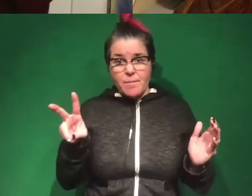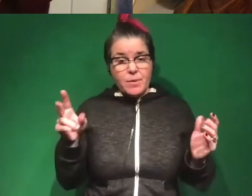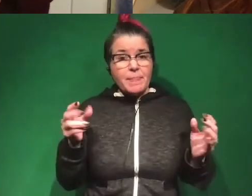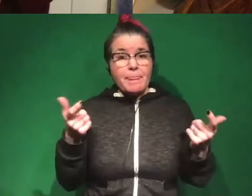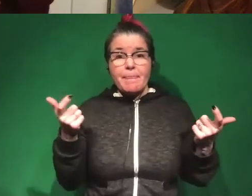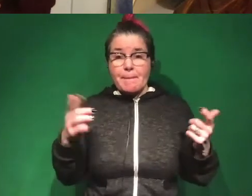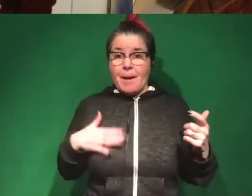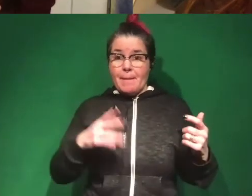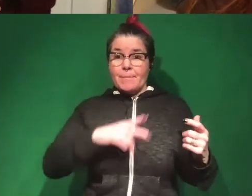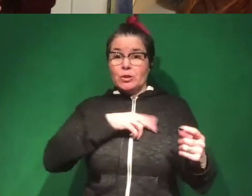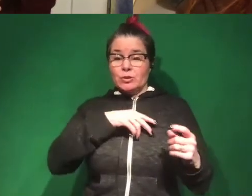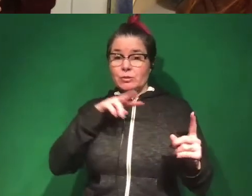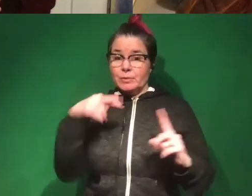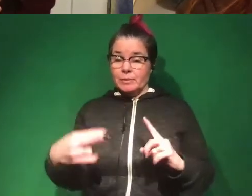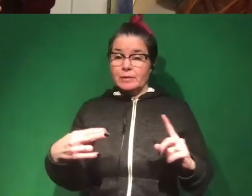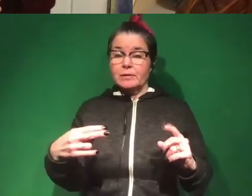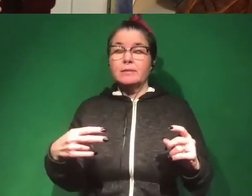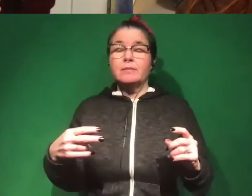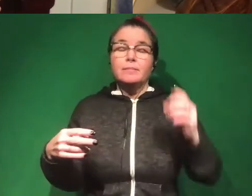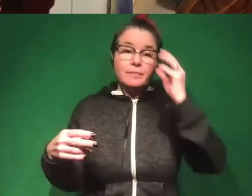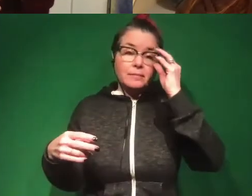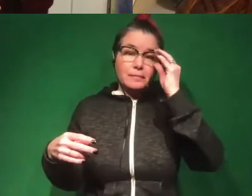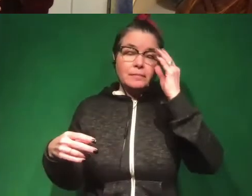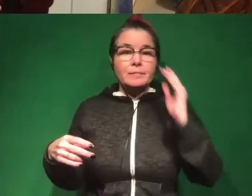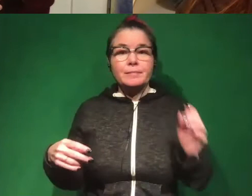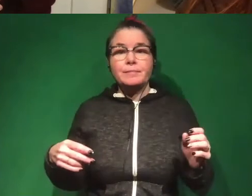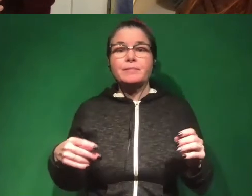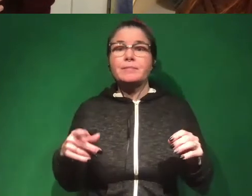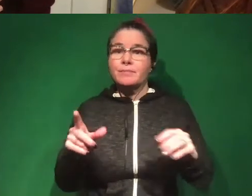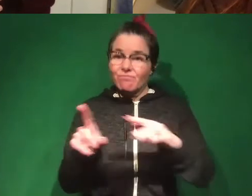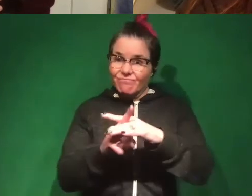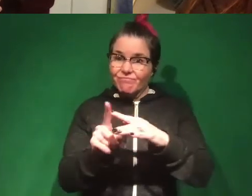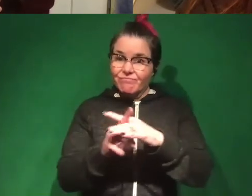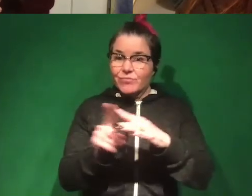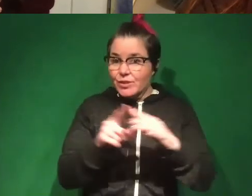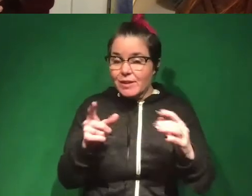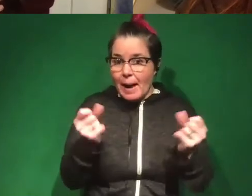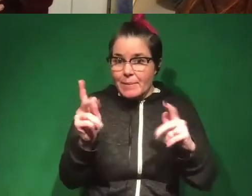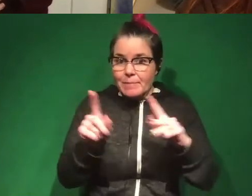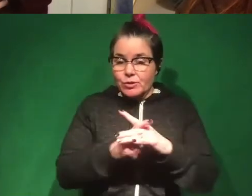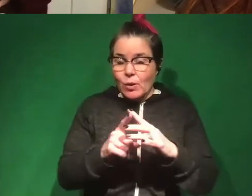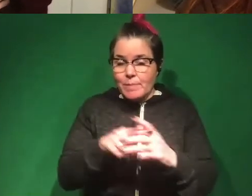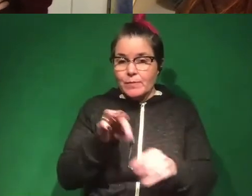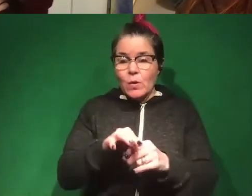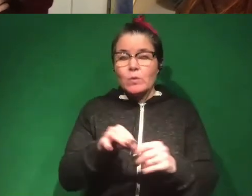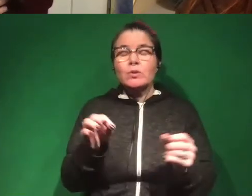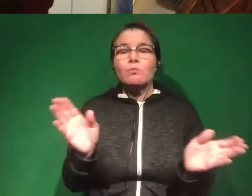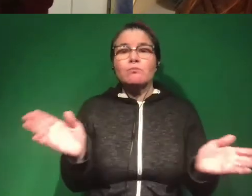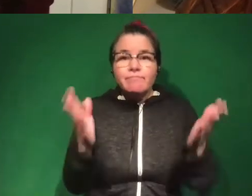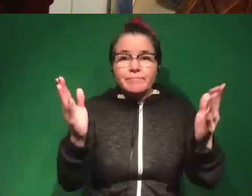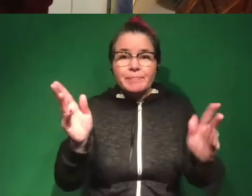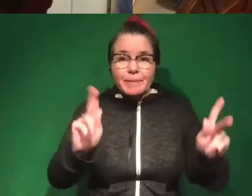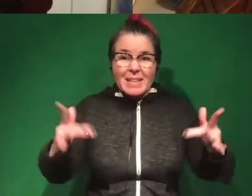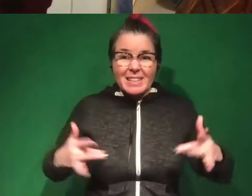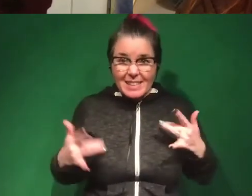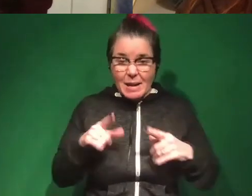my personal view, the biggest differentiator is going to be turnout. And so doing what you can to get people excited about politics and whatever